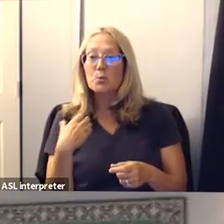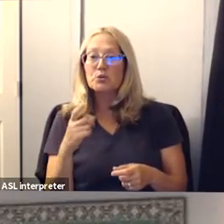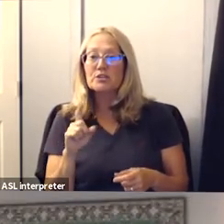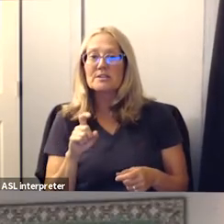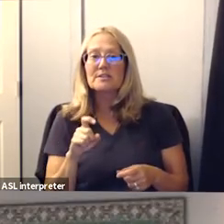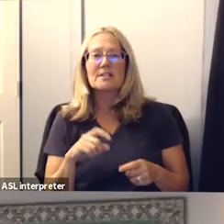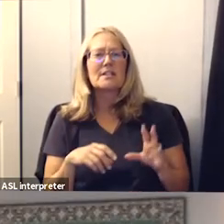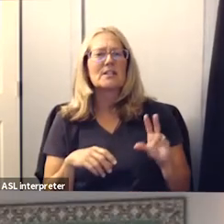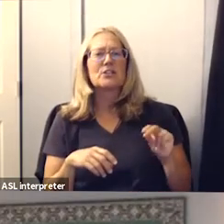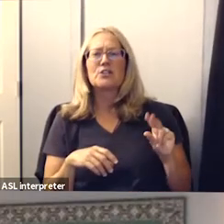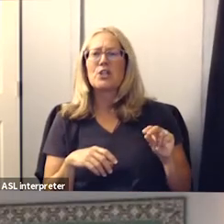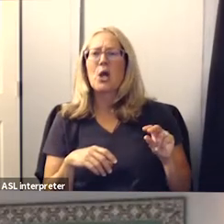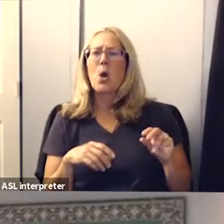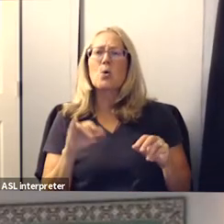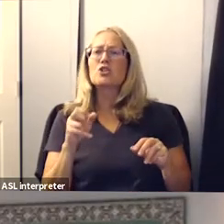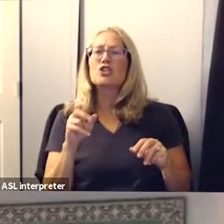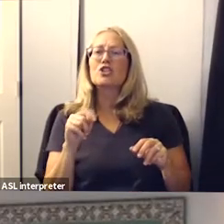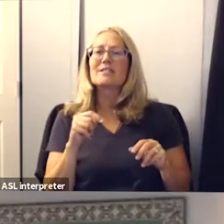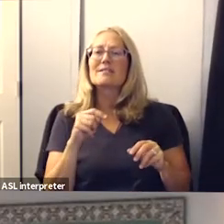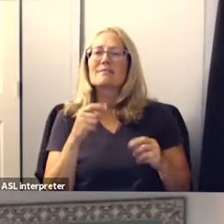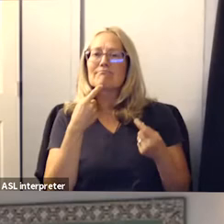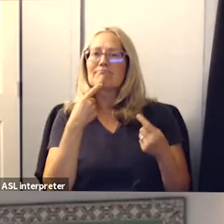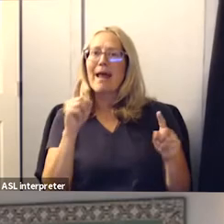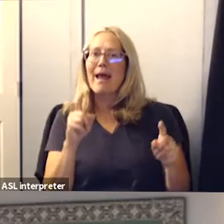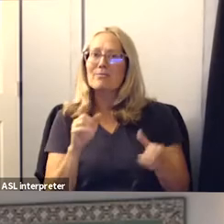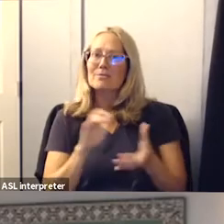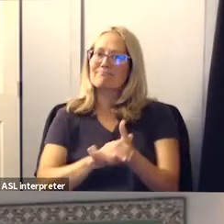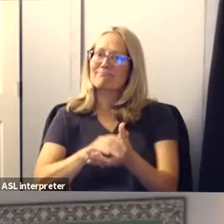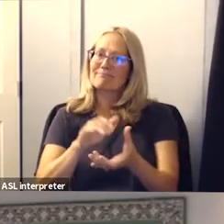no just big congratulations thank you